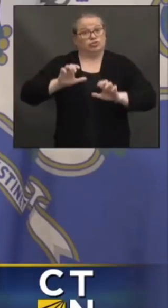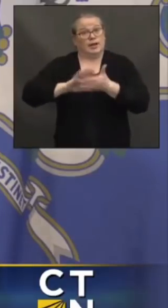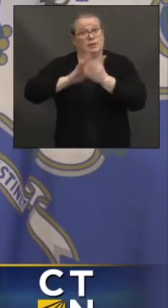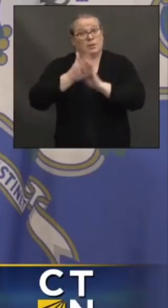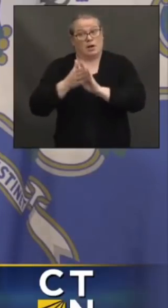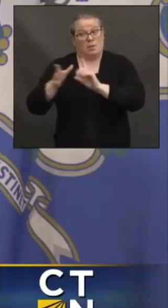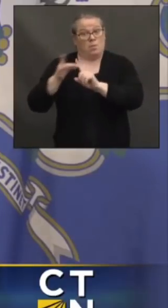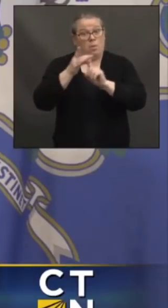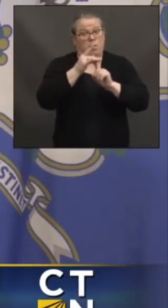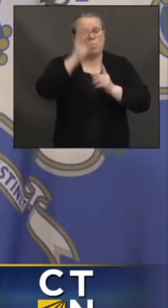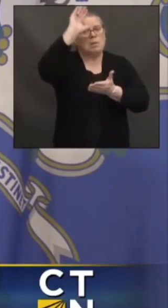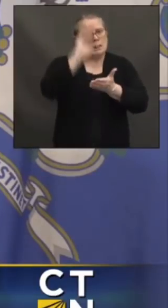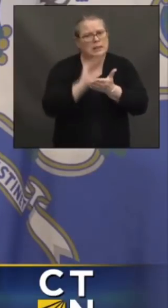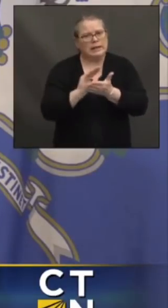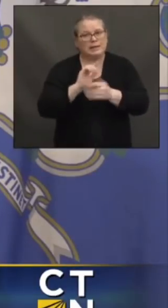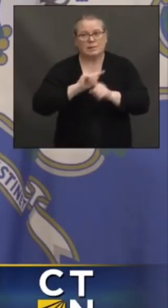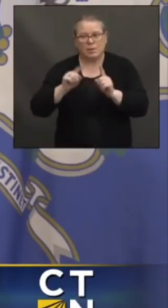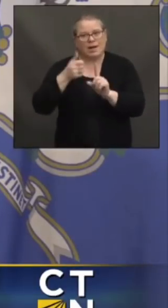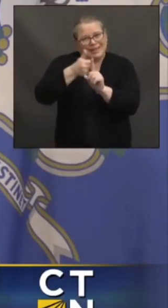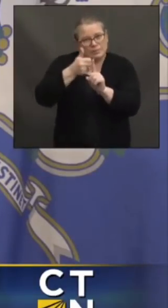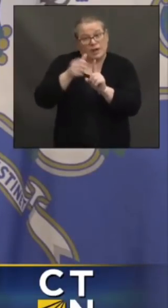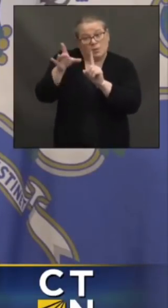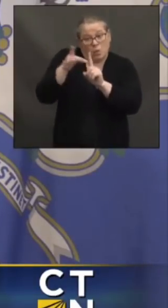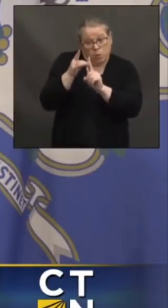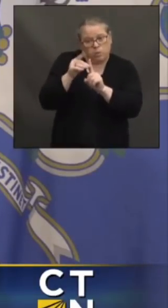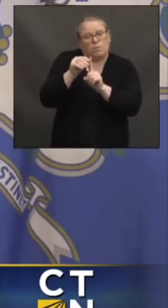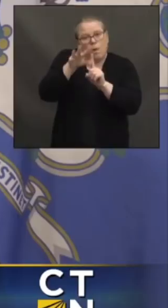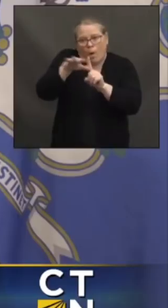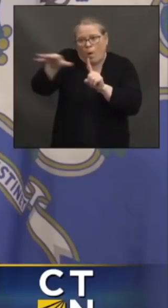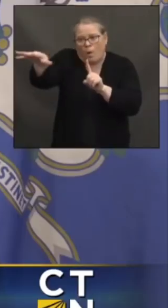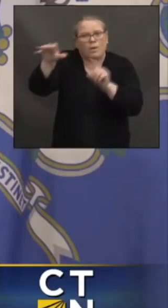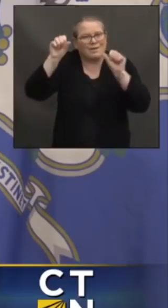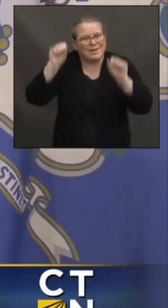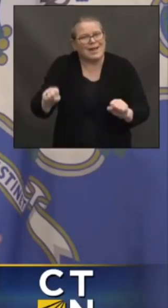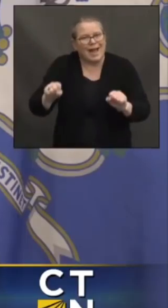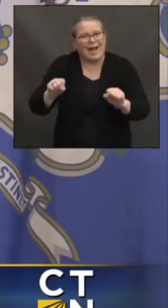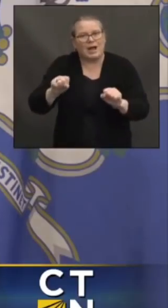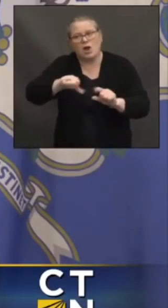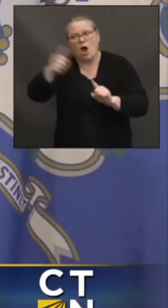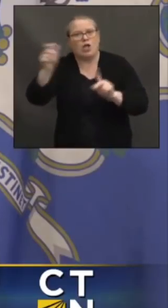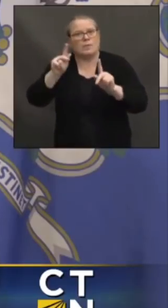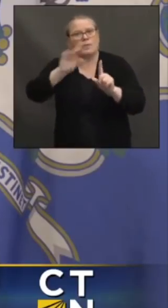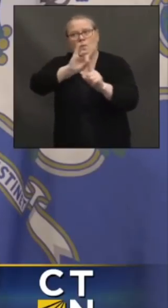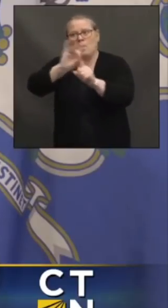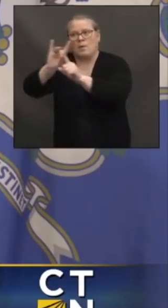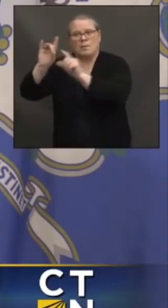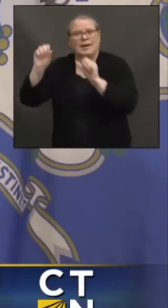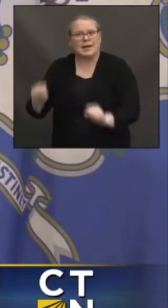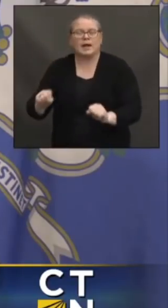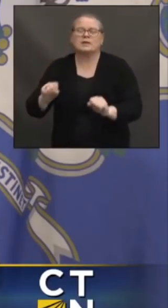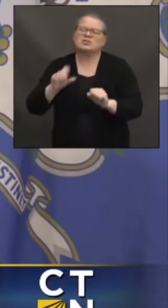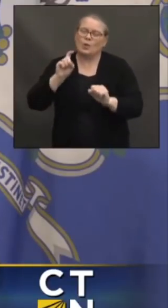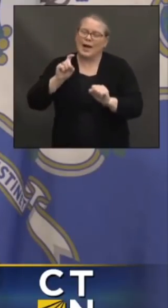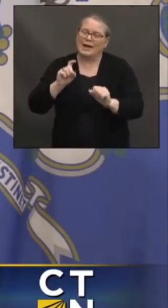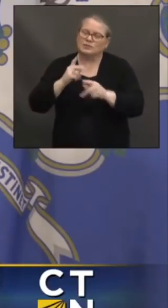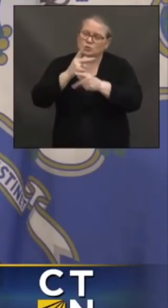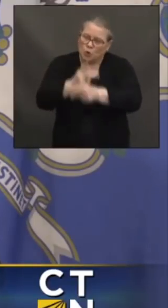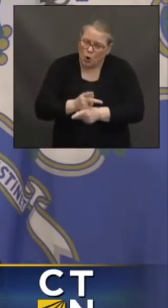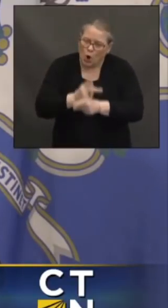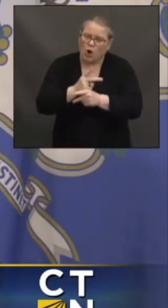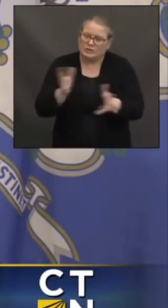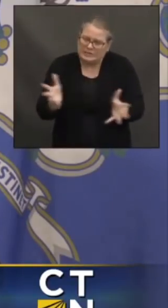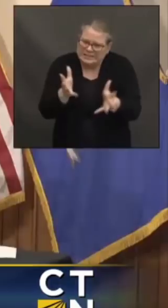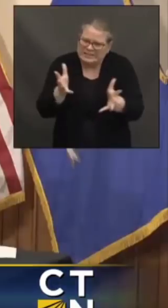others. So I've got to urge caution, especially for the invincible generation a little bit longer. Paul, something you want to add?